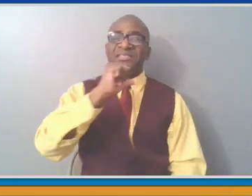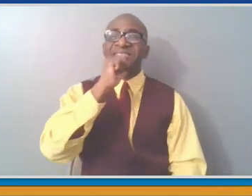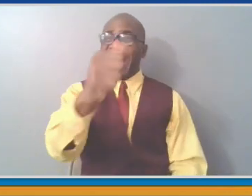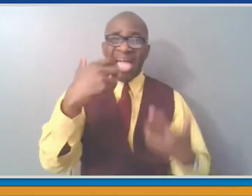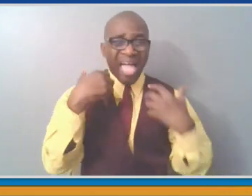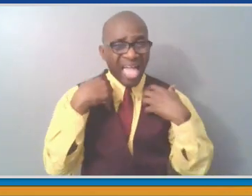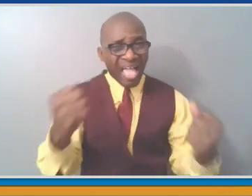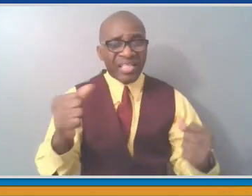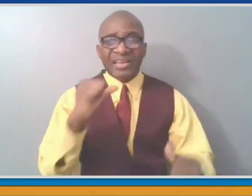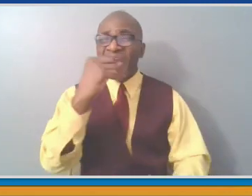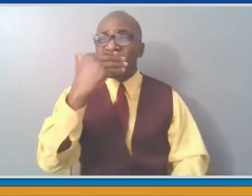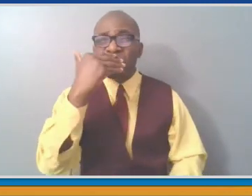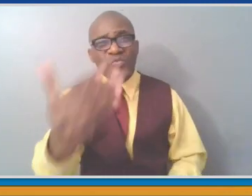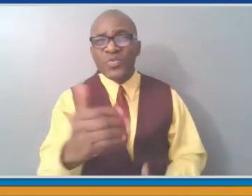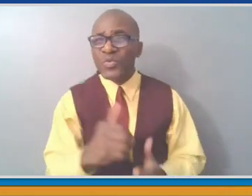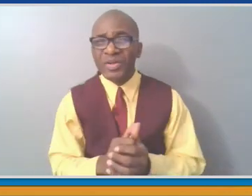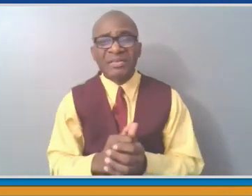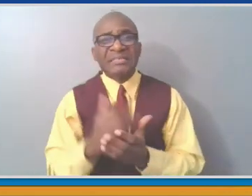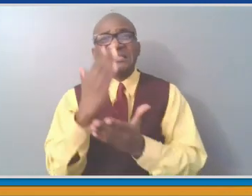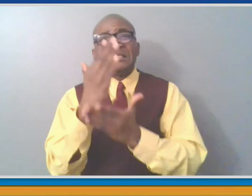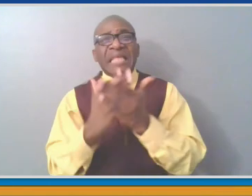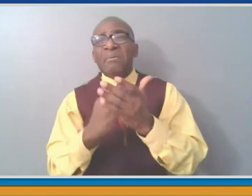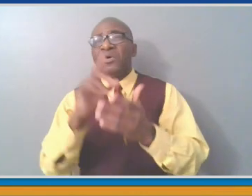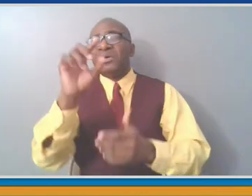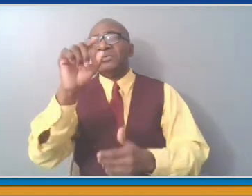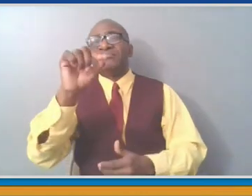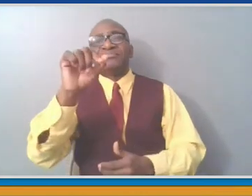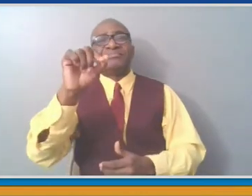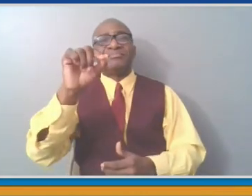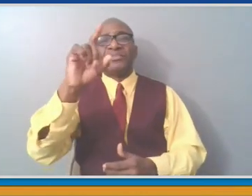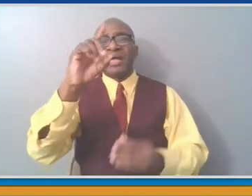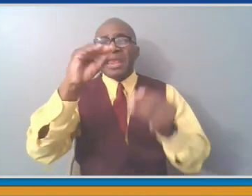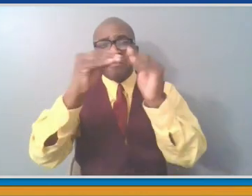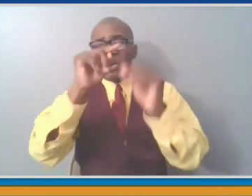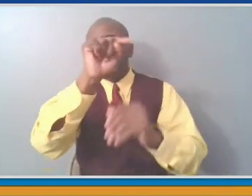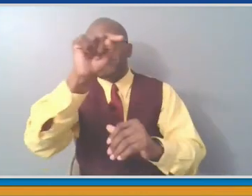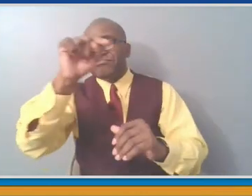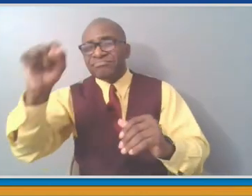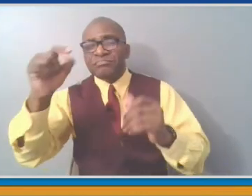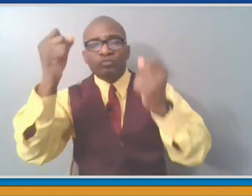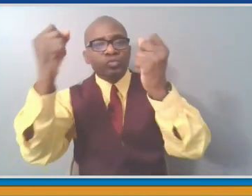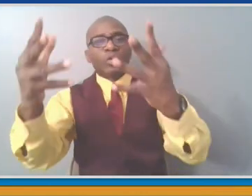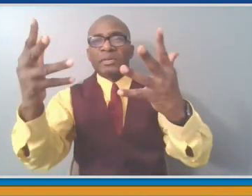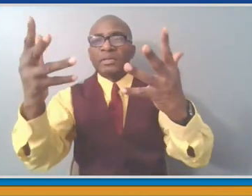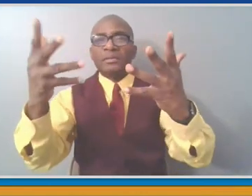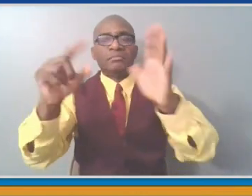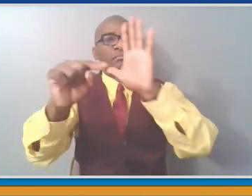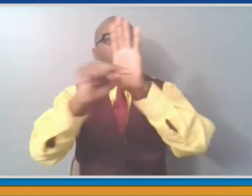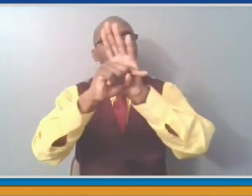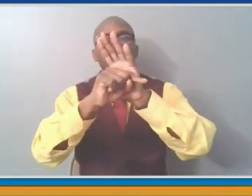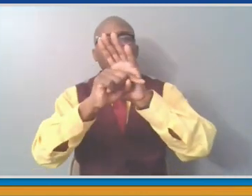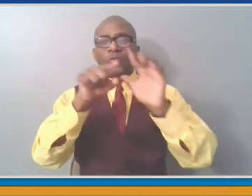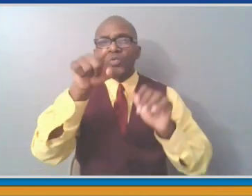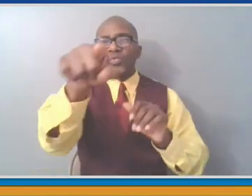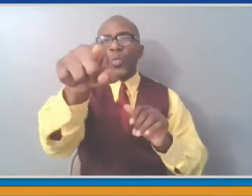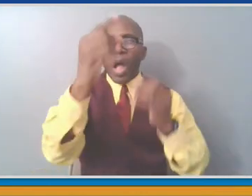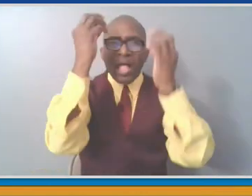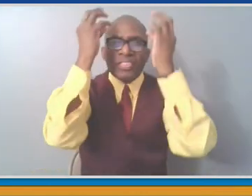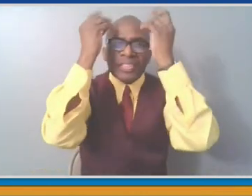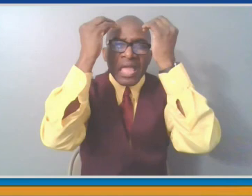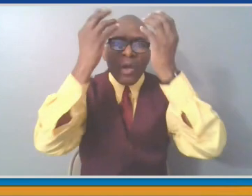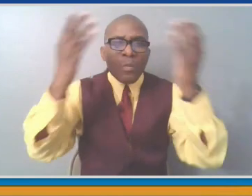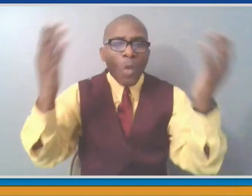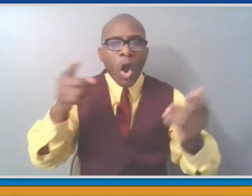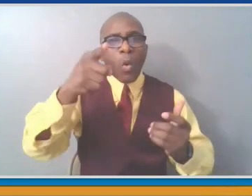that risk in your own life? And how do you assess that risk for the people that you love? And are you prepared to take the dice and roll it and